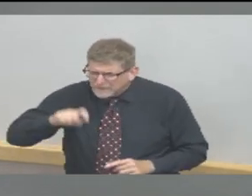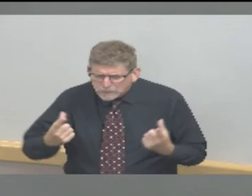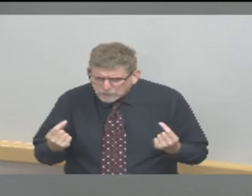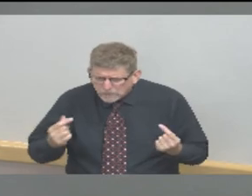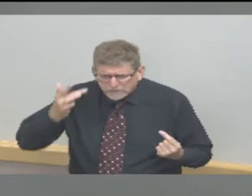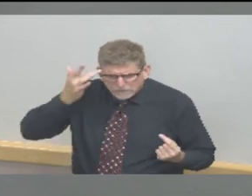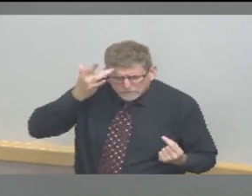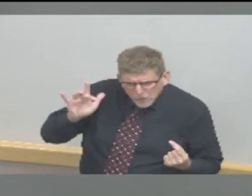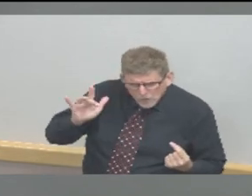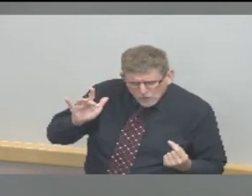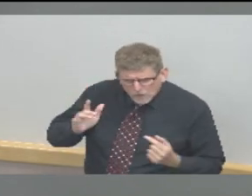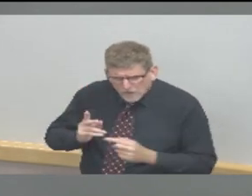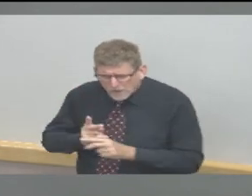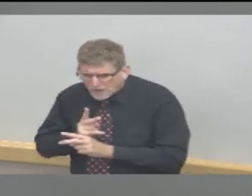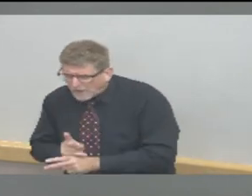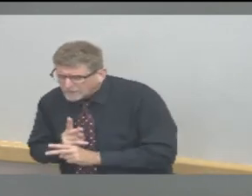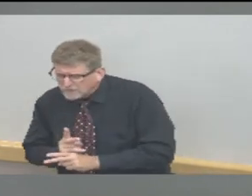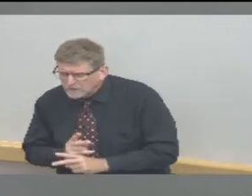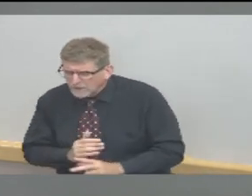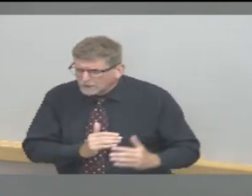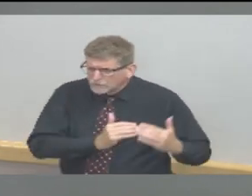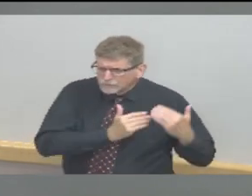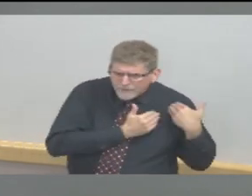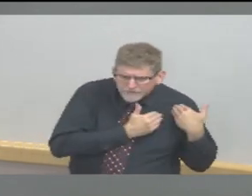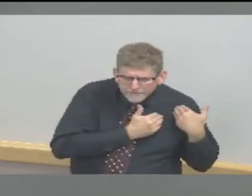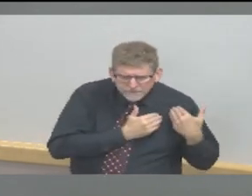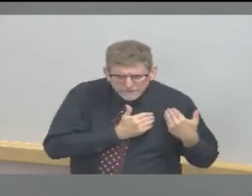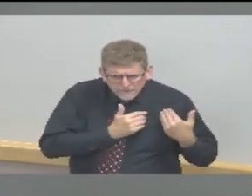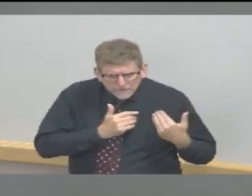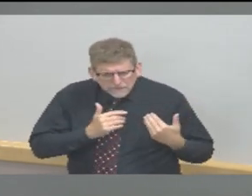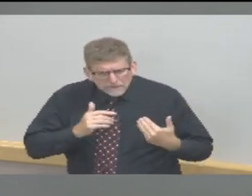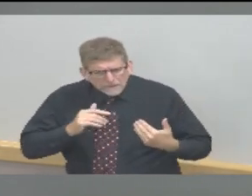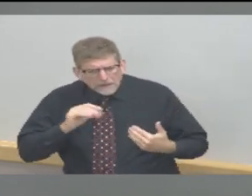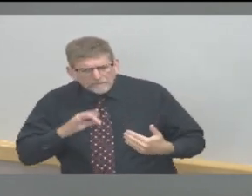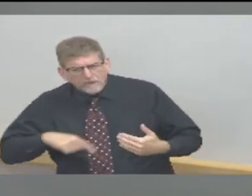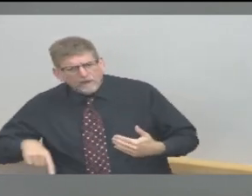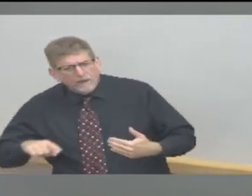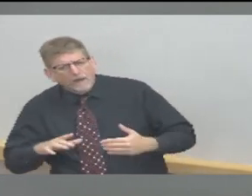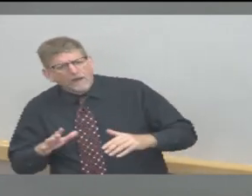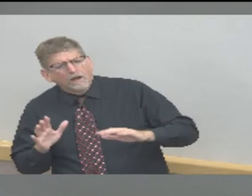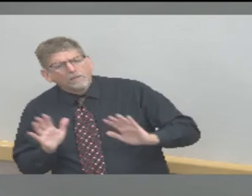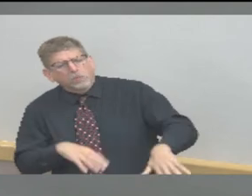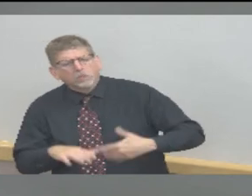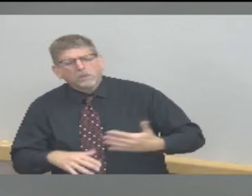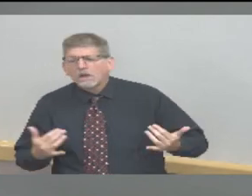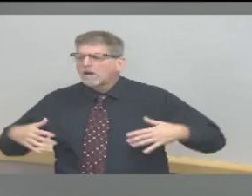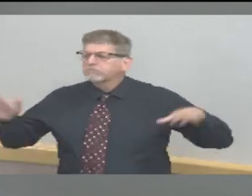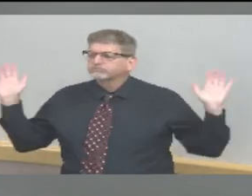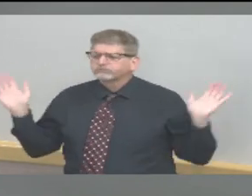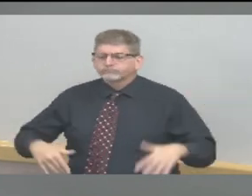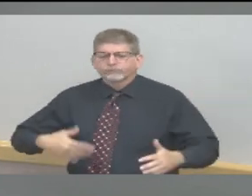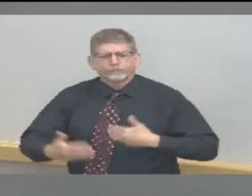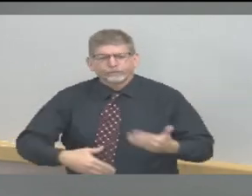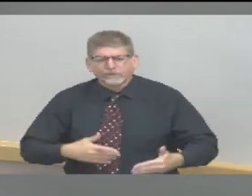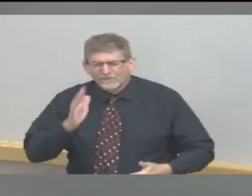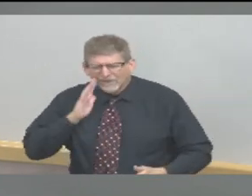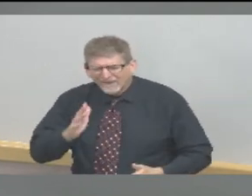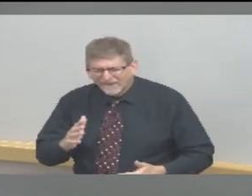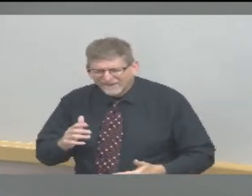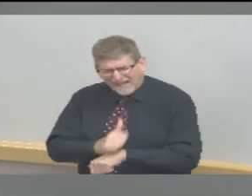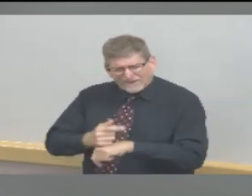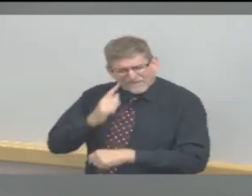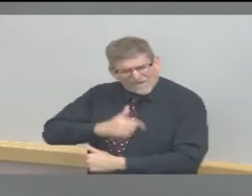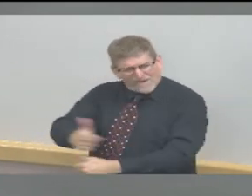we do not want to let our guard down now and endanger ourselves or others the Health